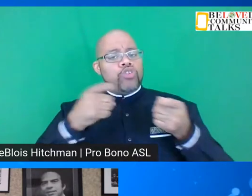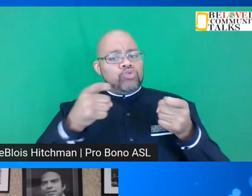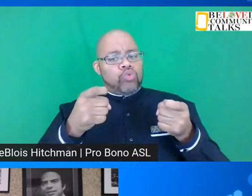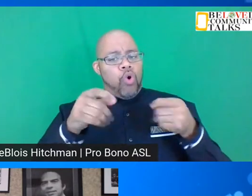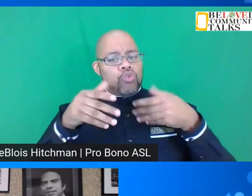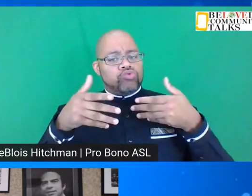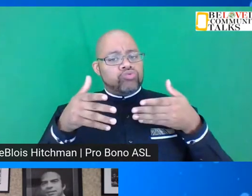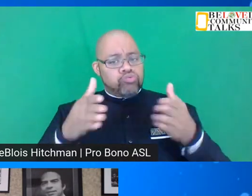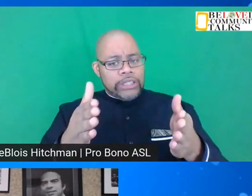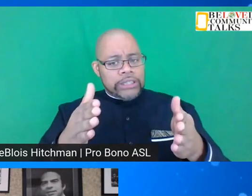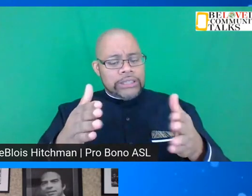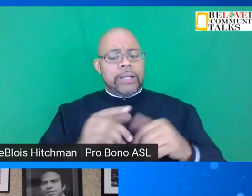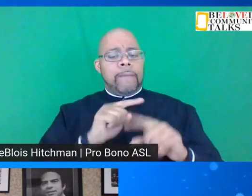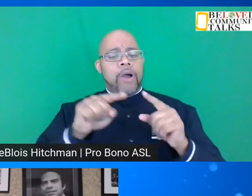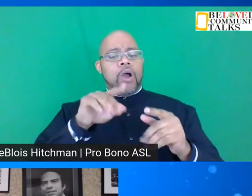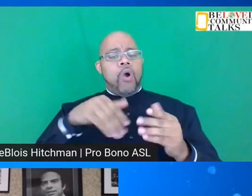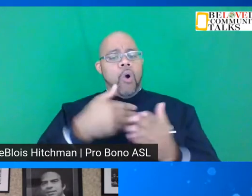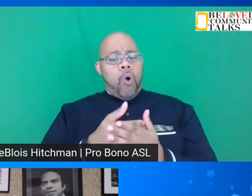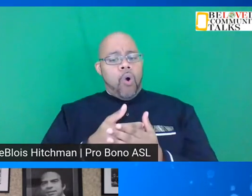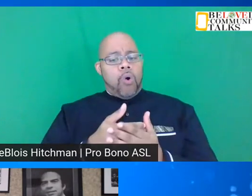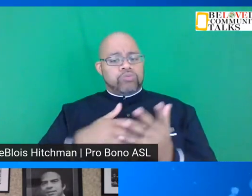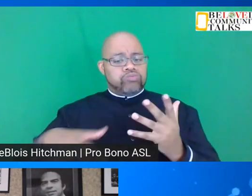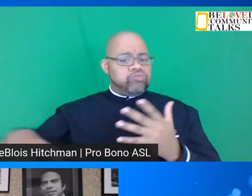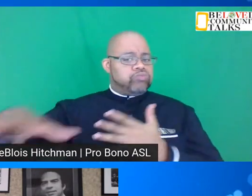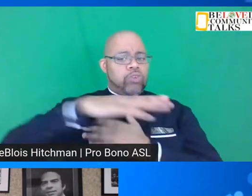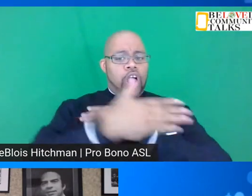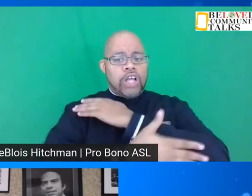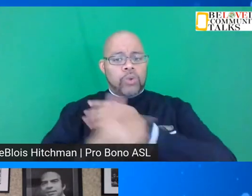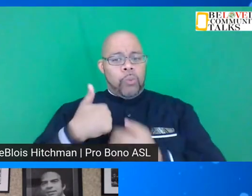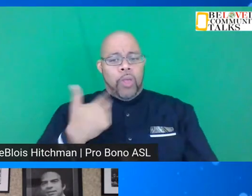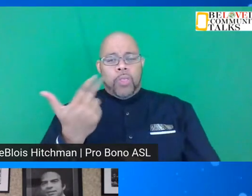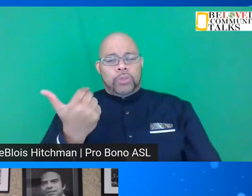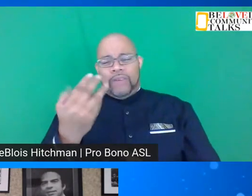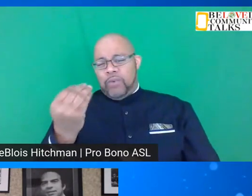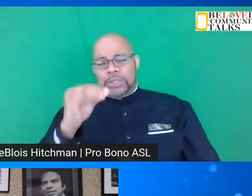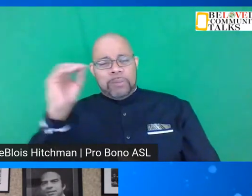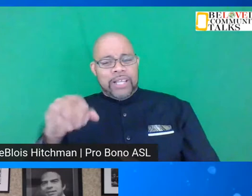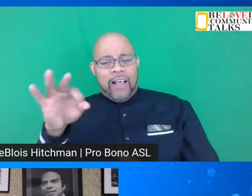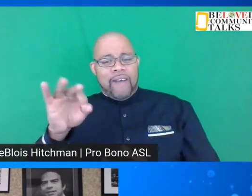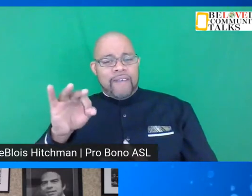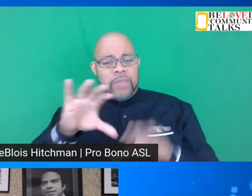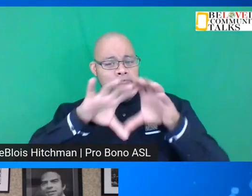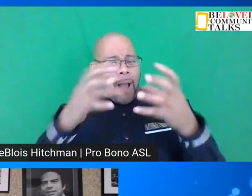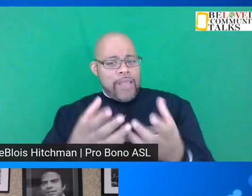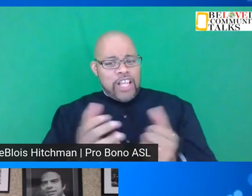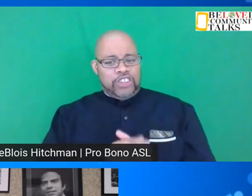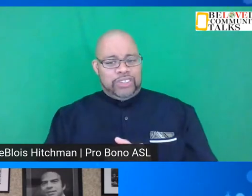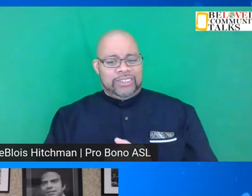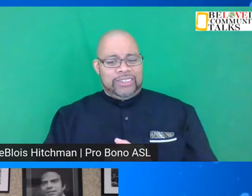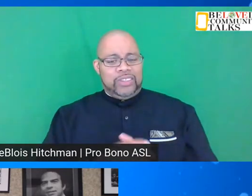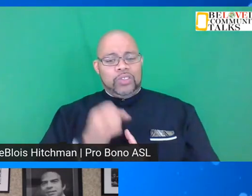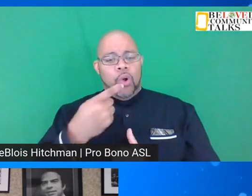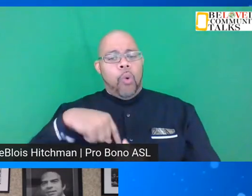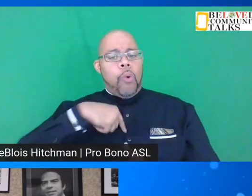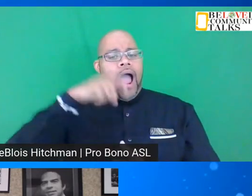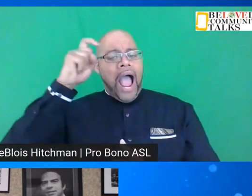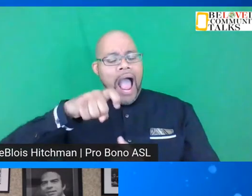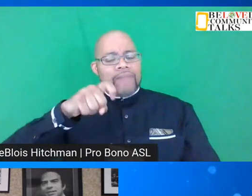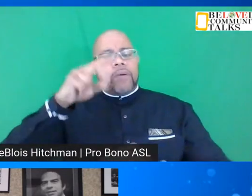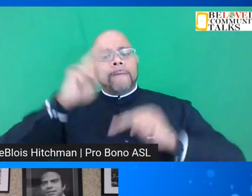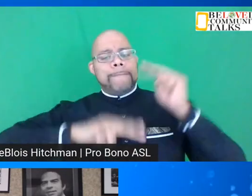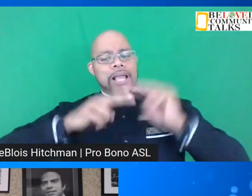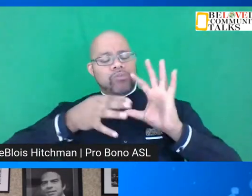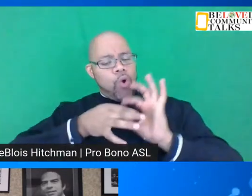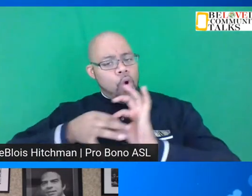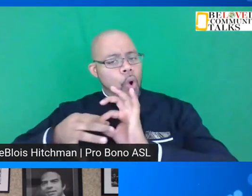streets. But ultimately in the nation, we're 13, 14 percent of the population. So we have to build a